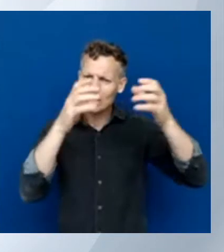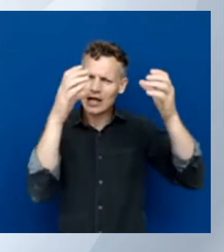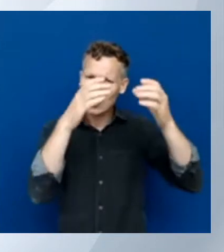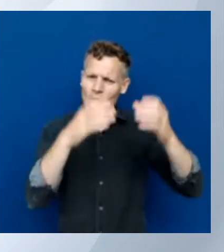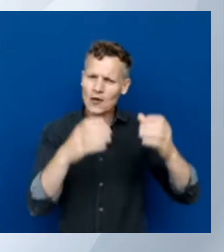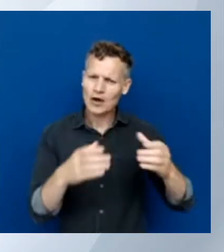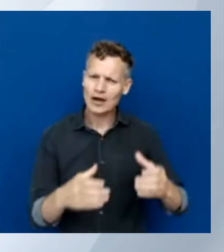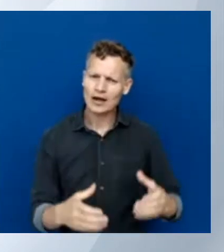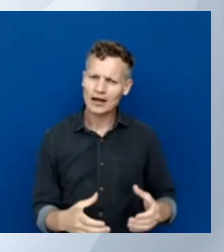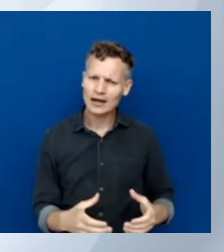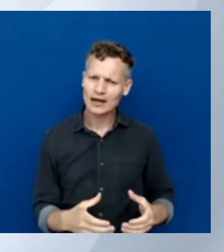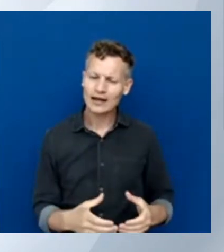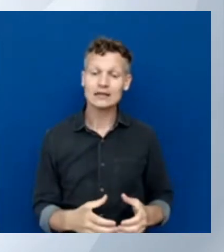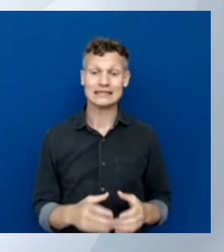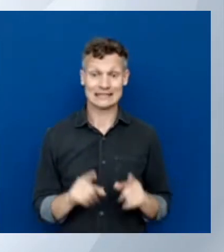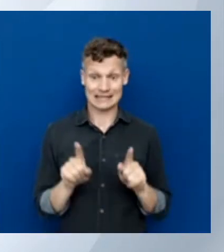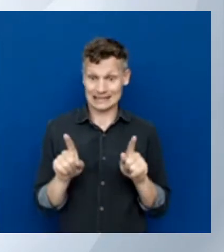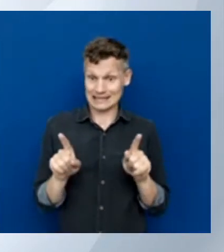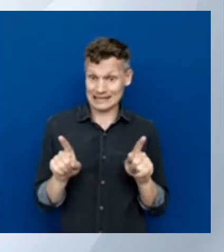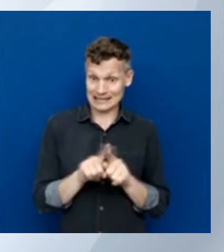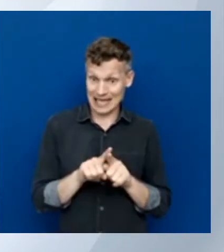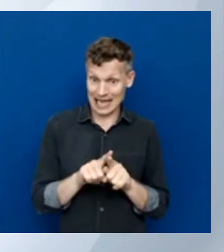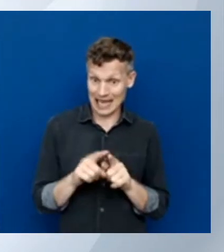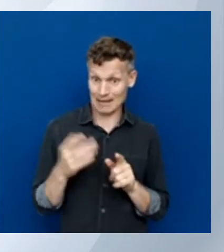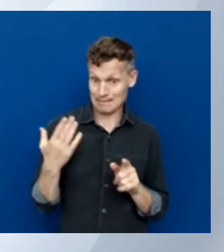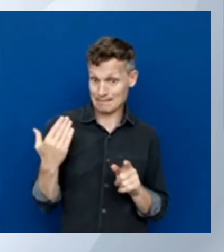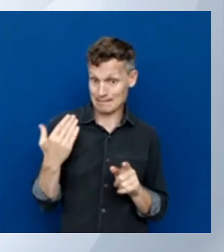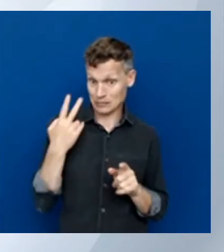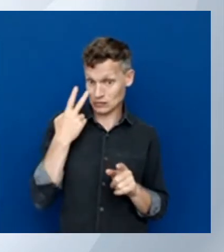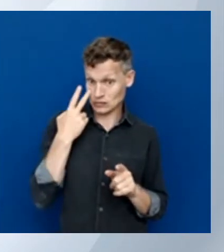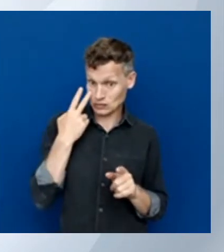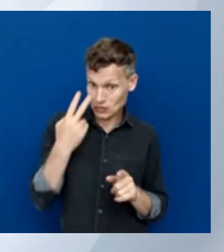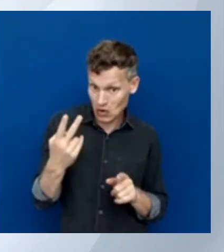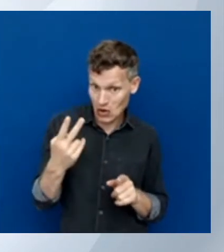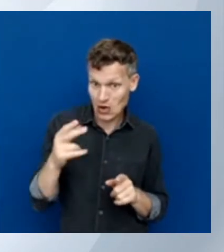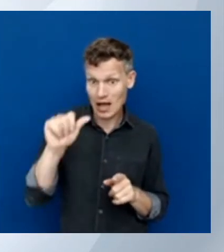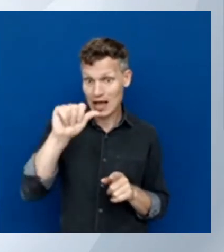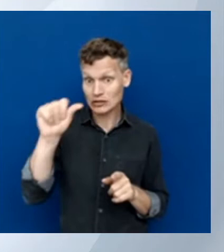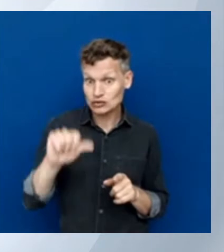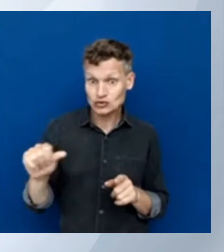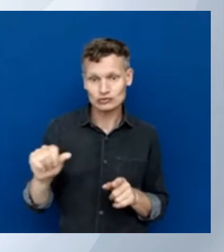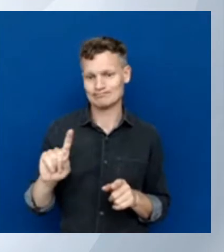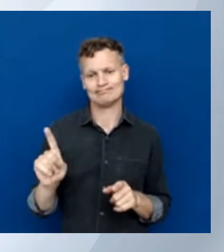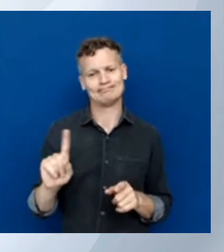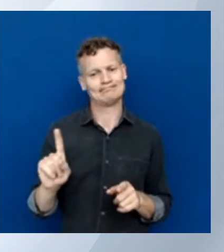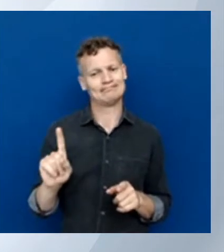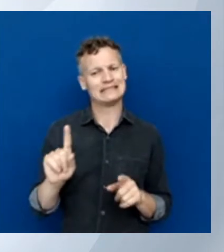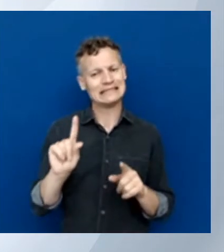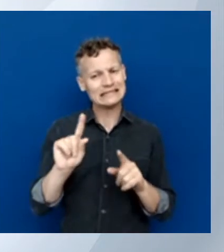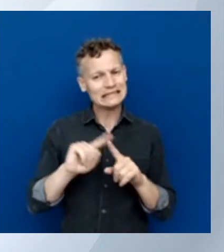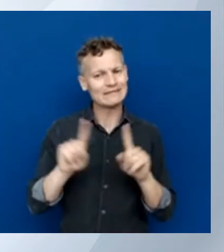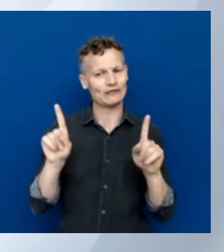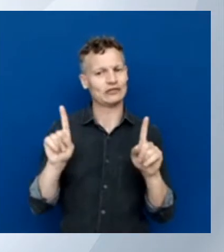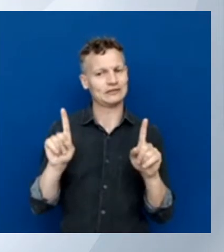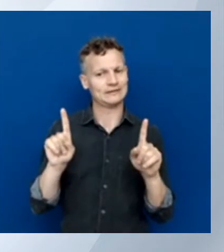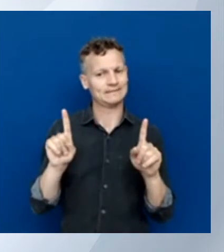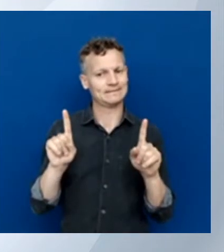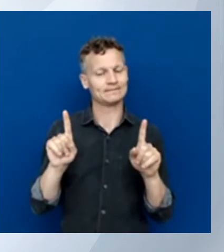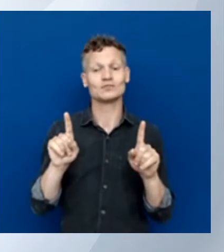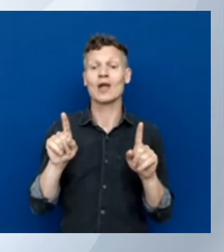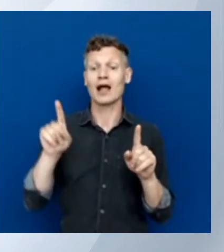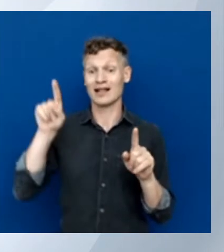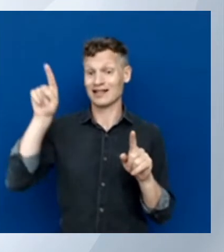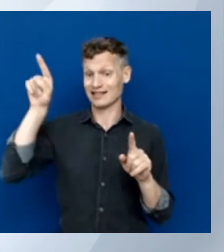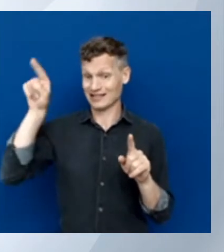as the categories that you saw on Azure. They're a bit different. But they really can help you out with finding